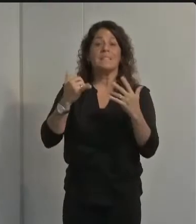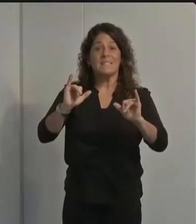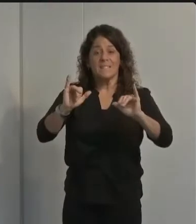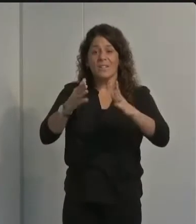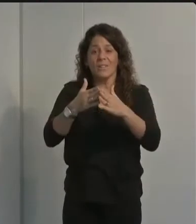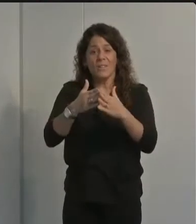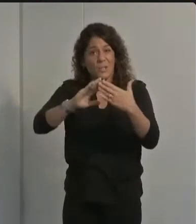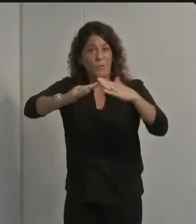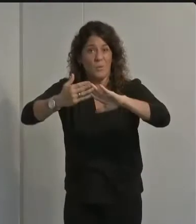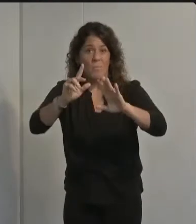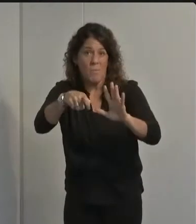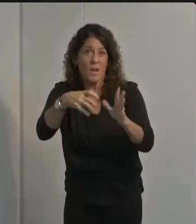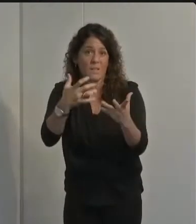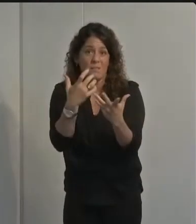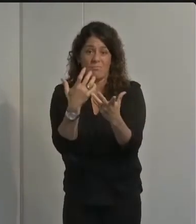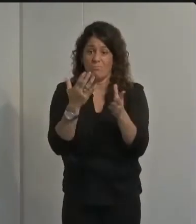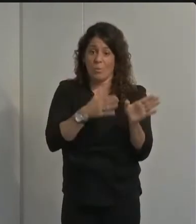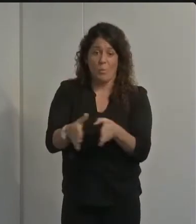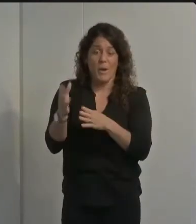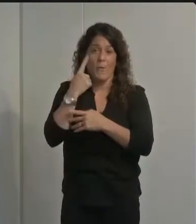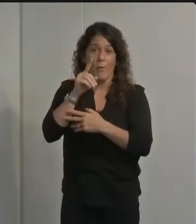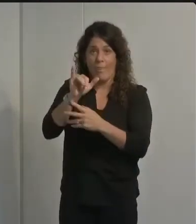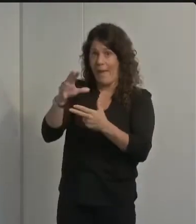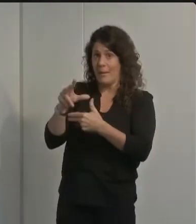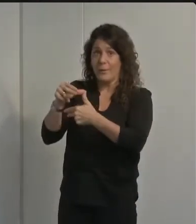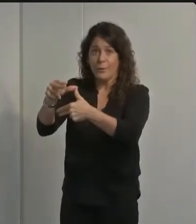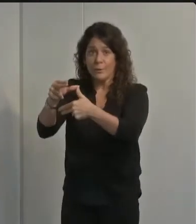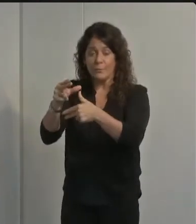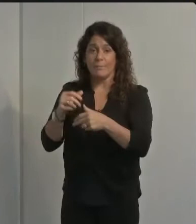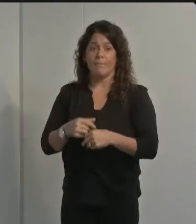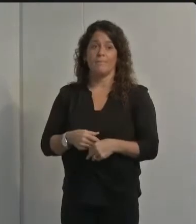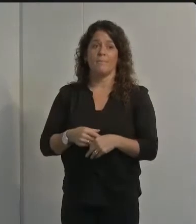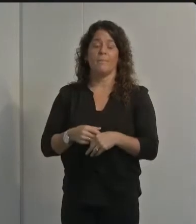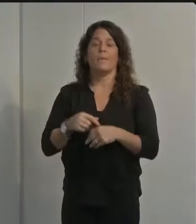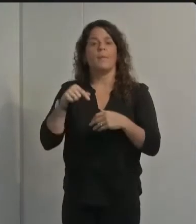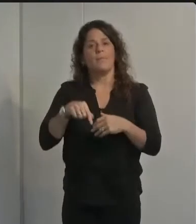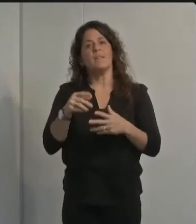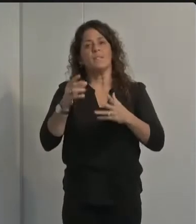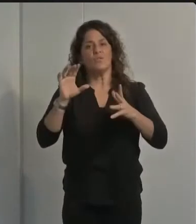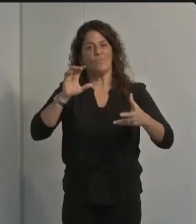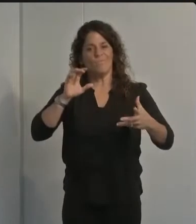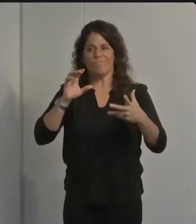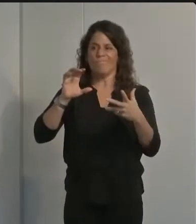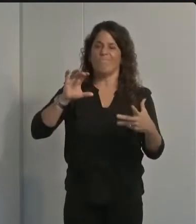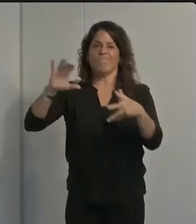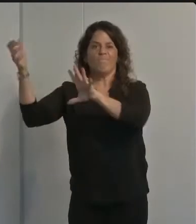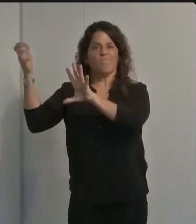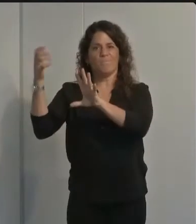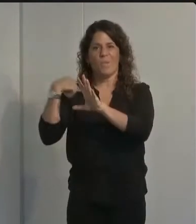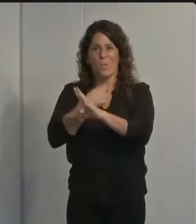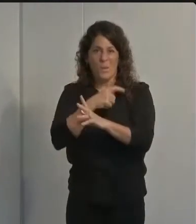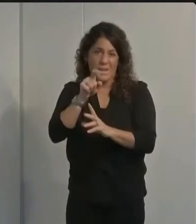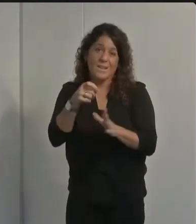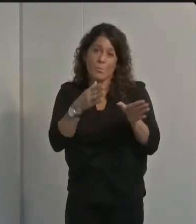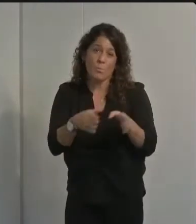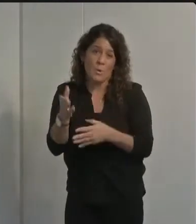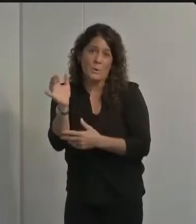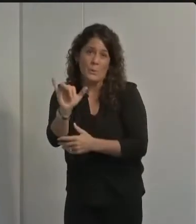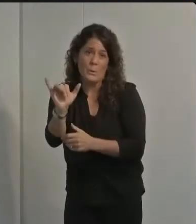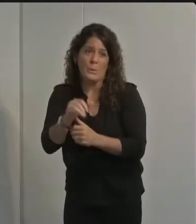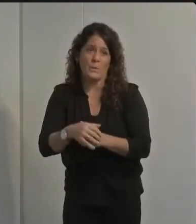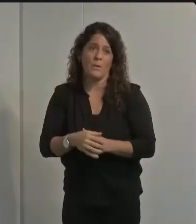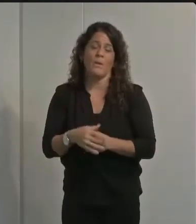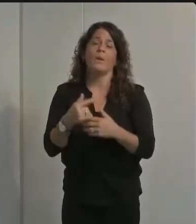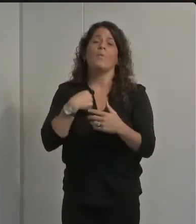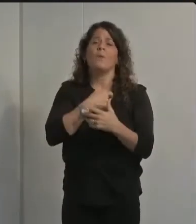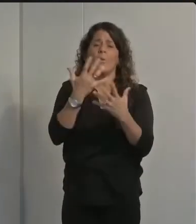they still prepare for lesser grade storms we must remain vigilant and weather this particular storm and from all of us at public health in the county we want to wish you a safe